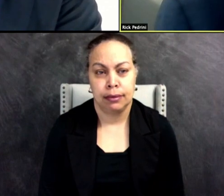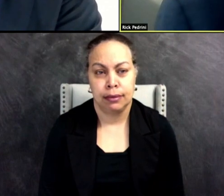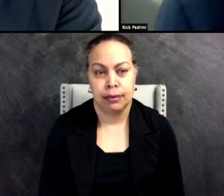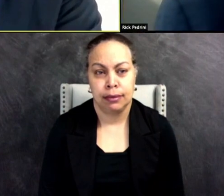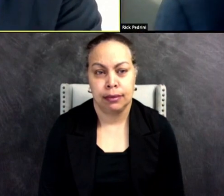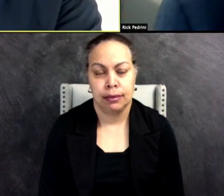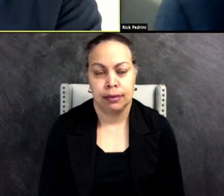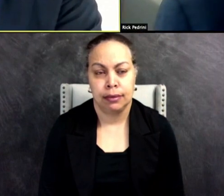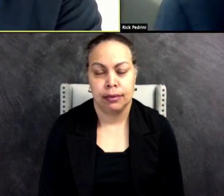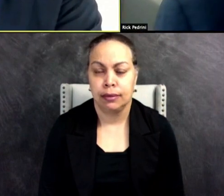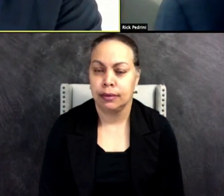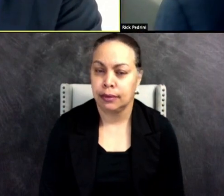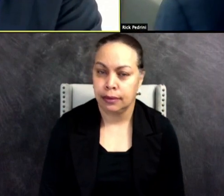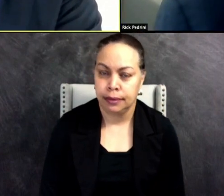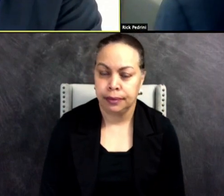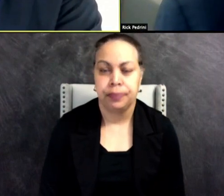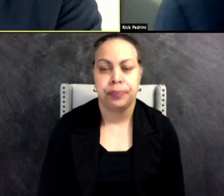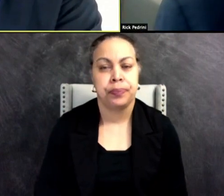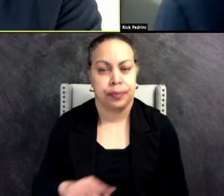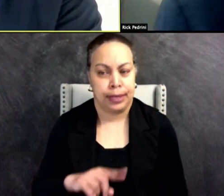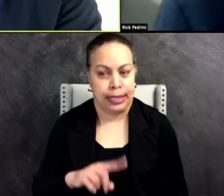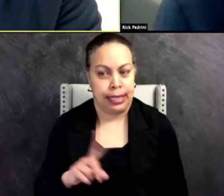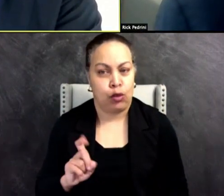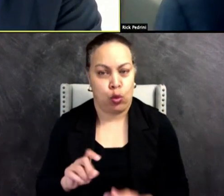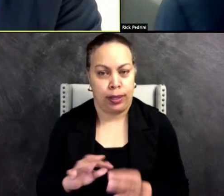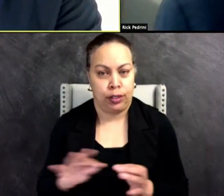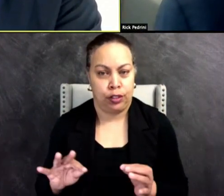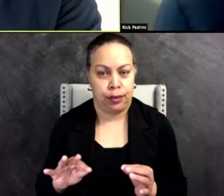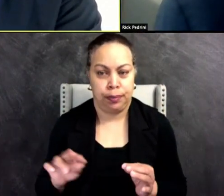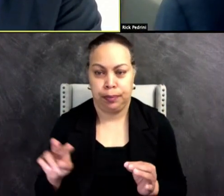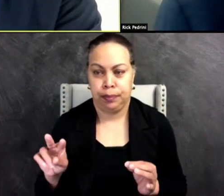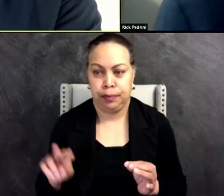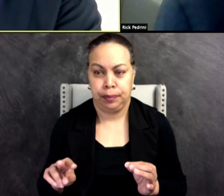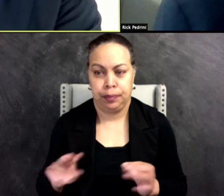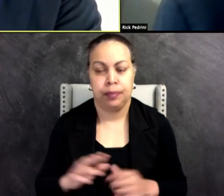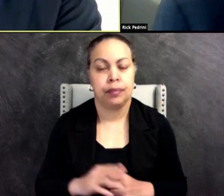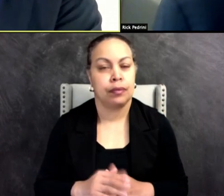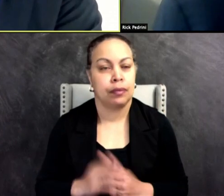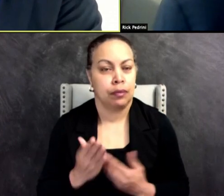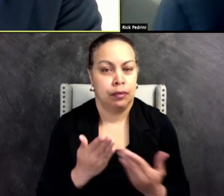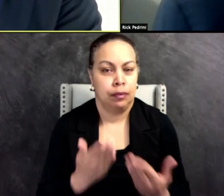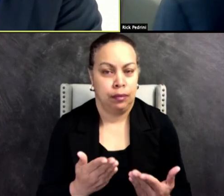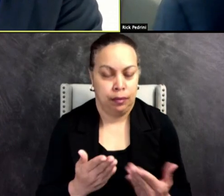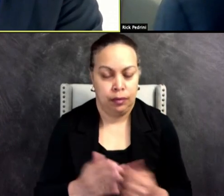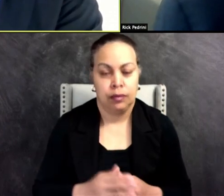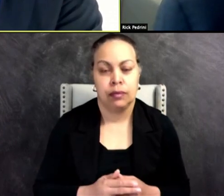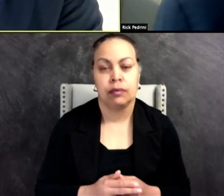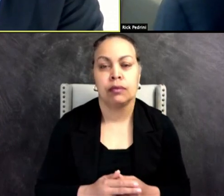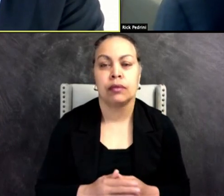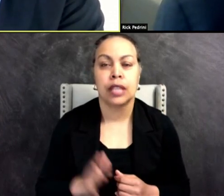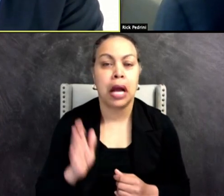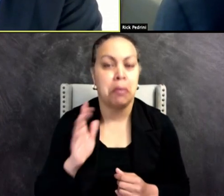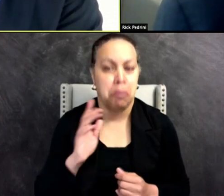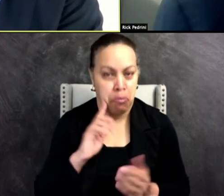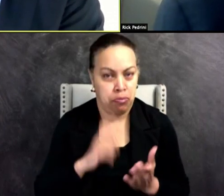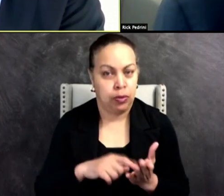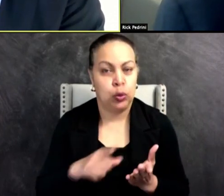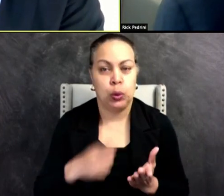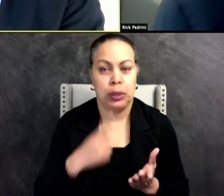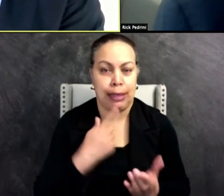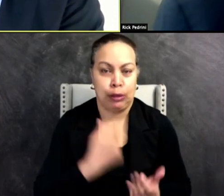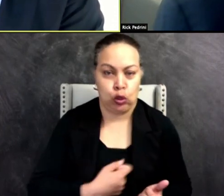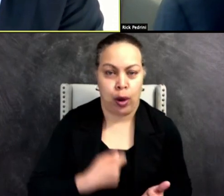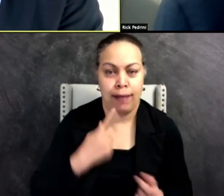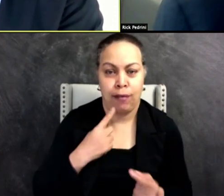Um, I want to go to another question. Um, Lieutenant Padrini, uh, here's another question. I hear that you are sorry for the hurt and